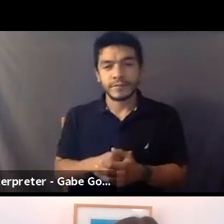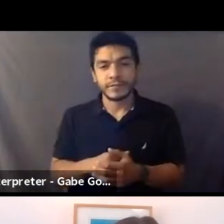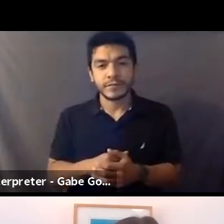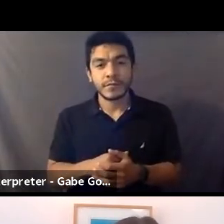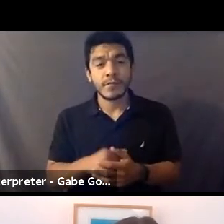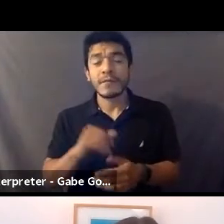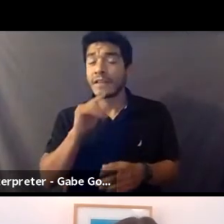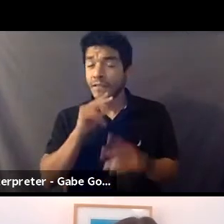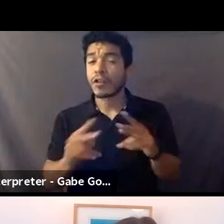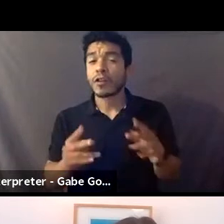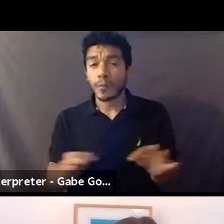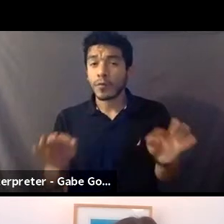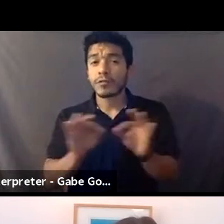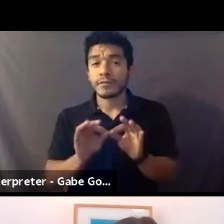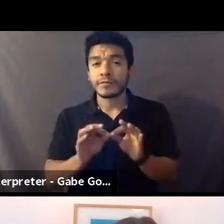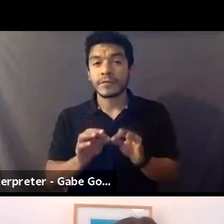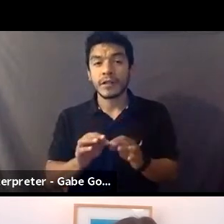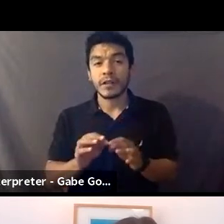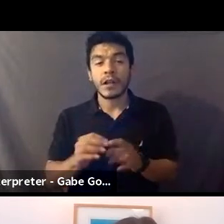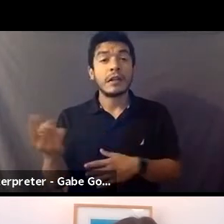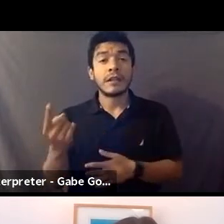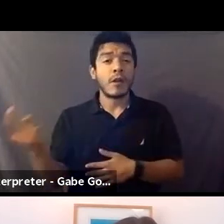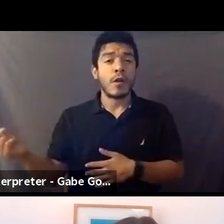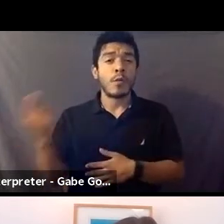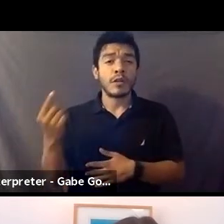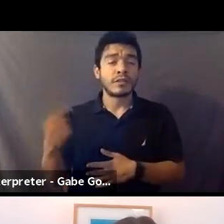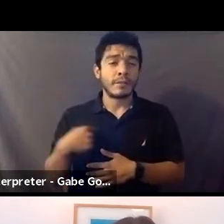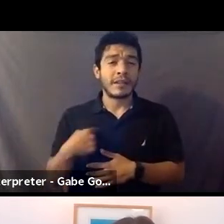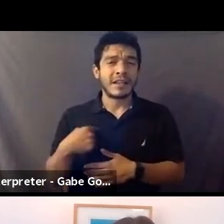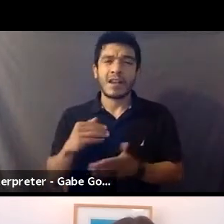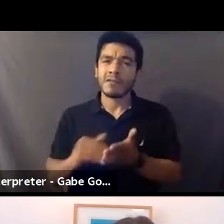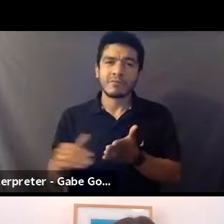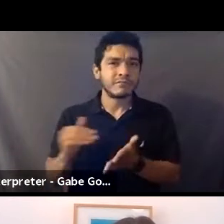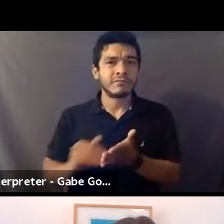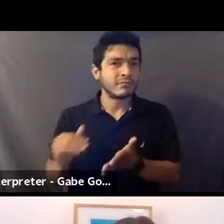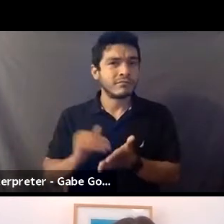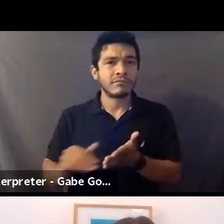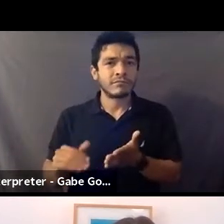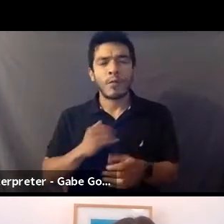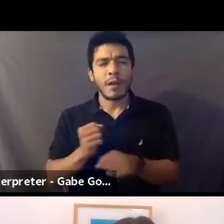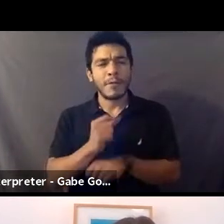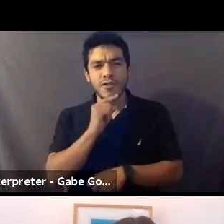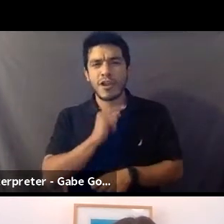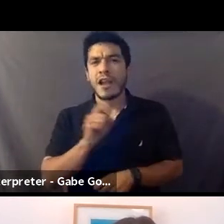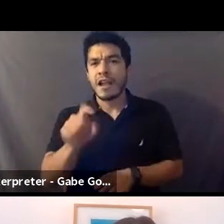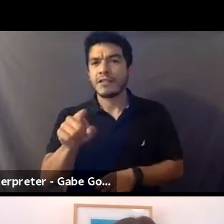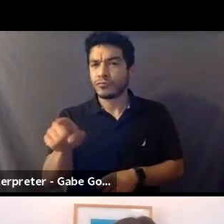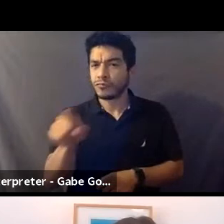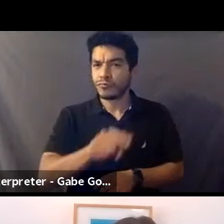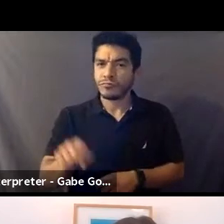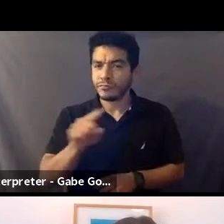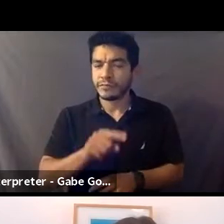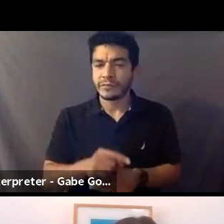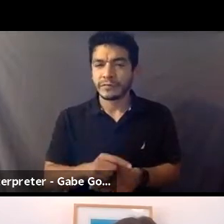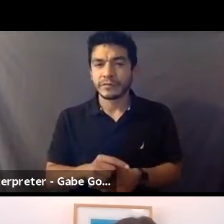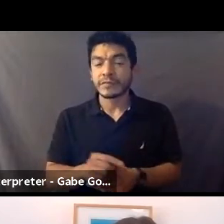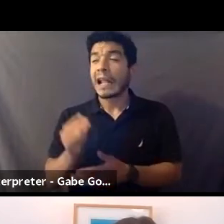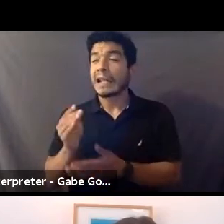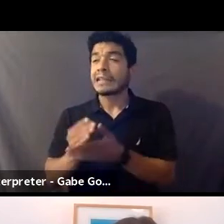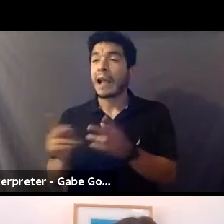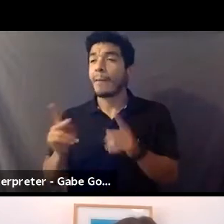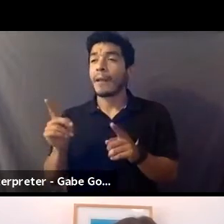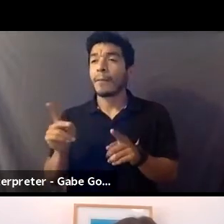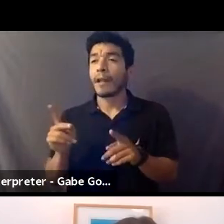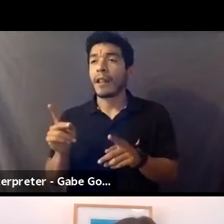really important, you know, one question that I have received constantly, I want to make sure that I ask it. Some believe that intimacy